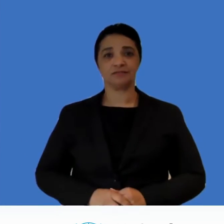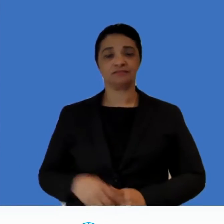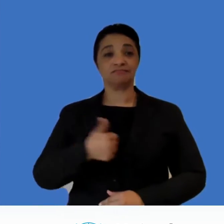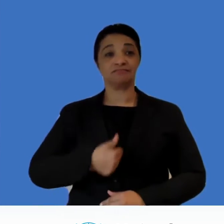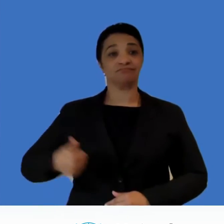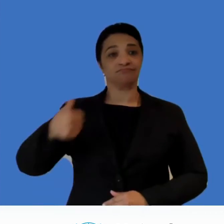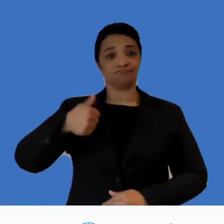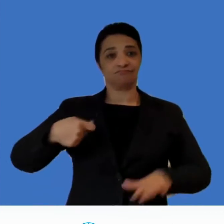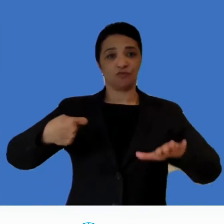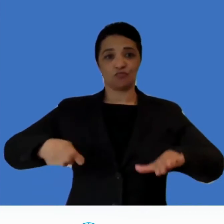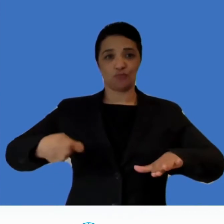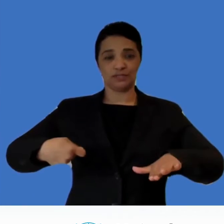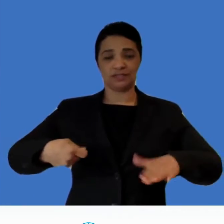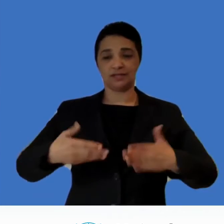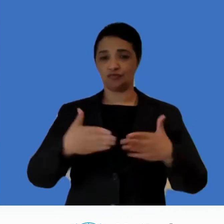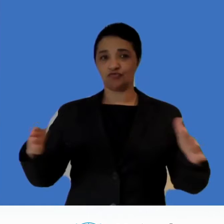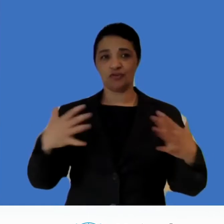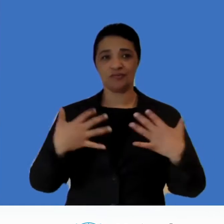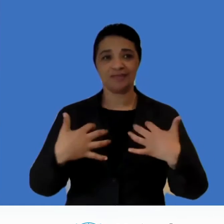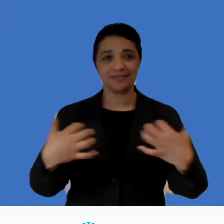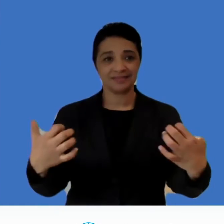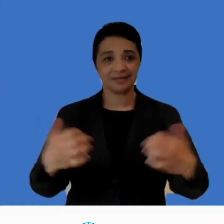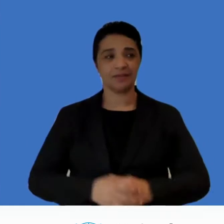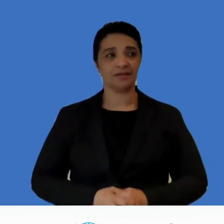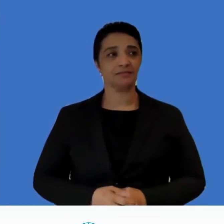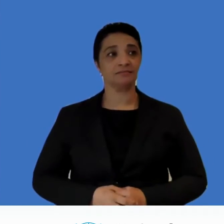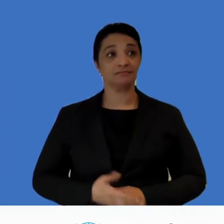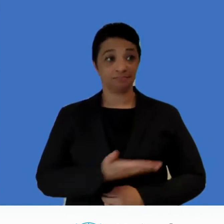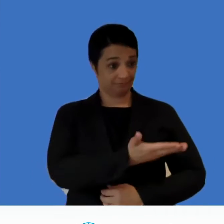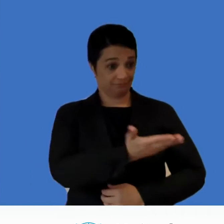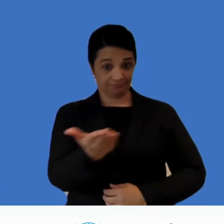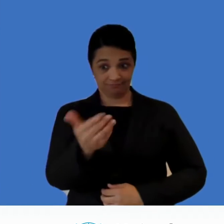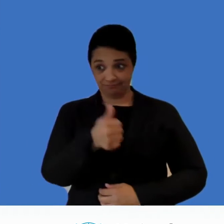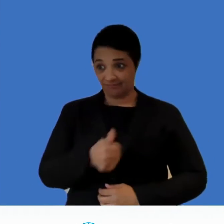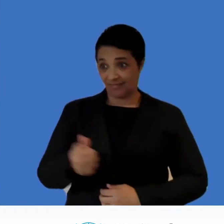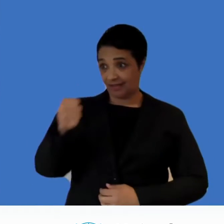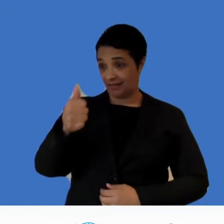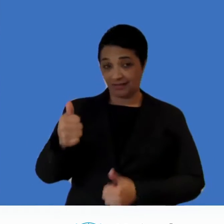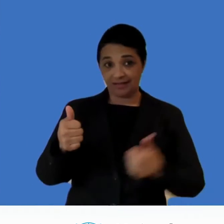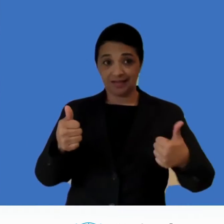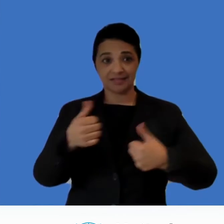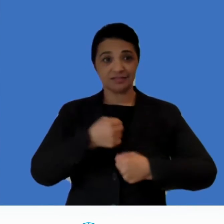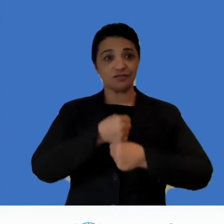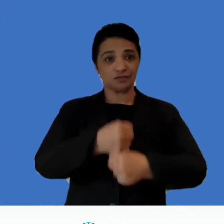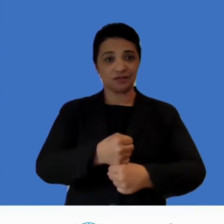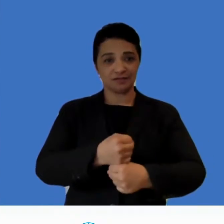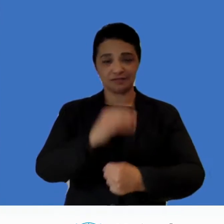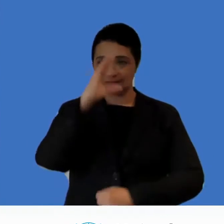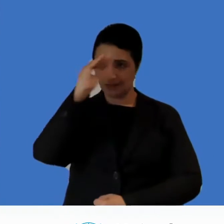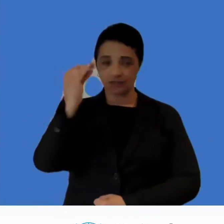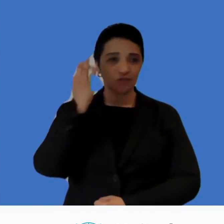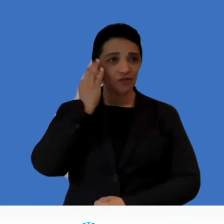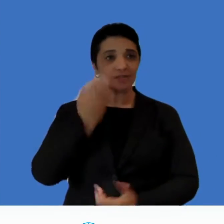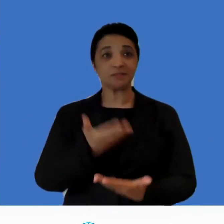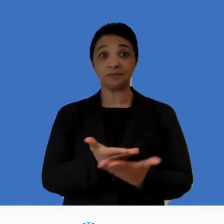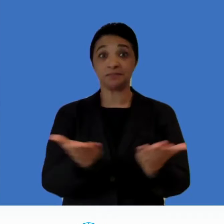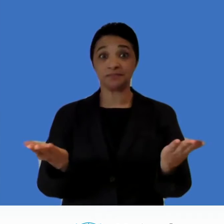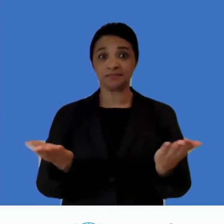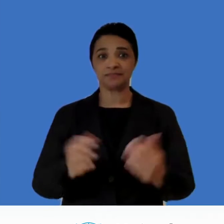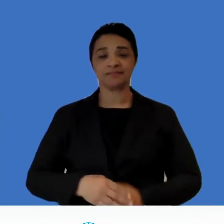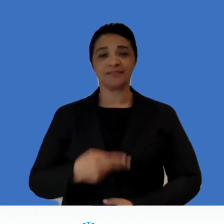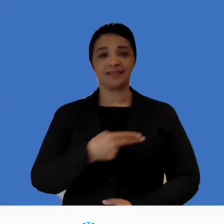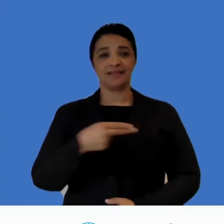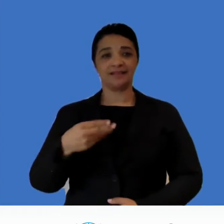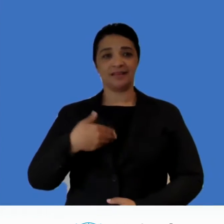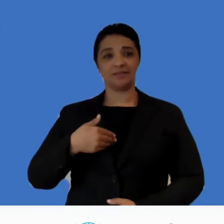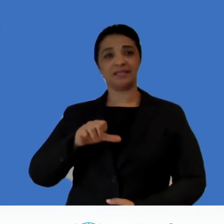excellencies distinguished delegates ladies and gentlemen my name is Jason Dara